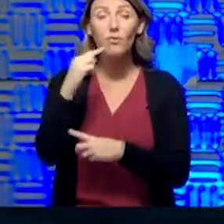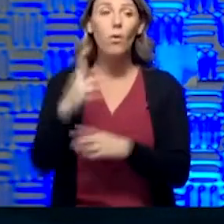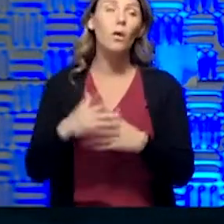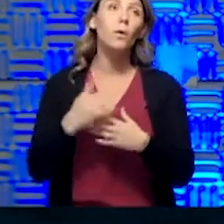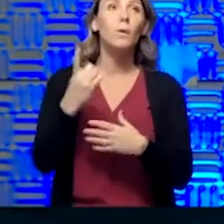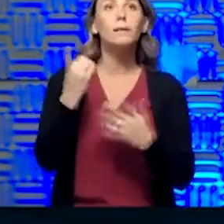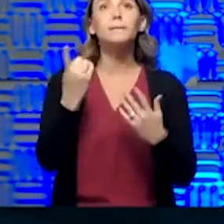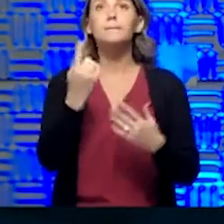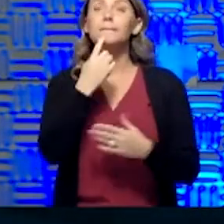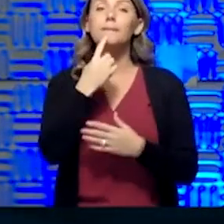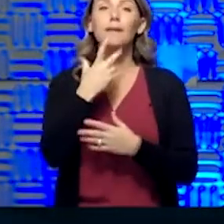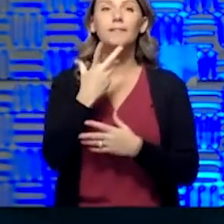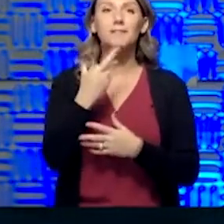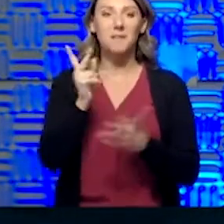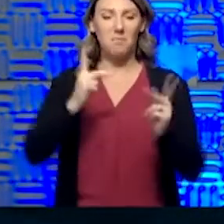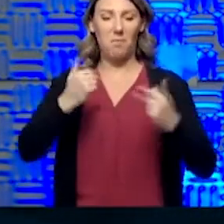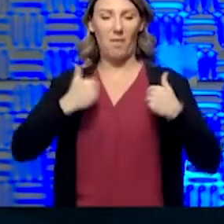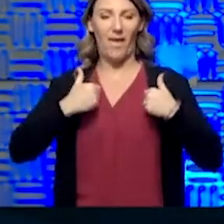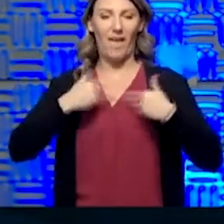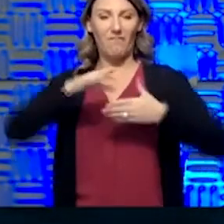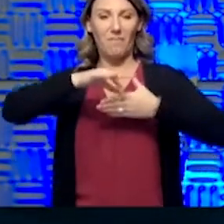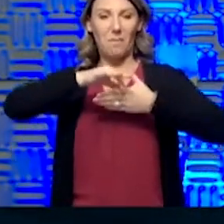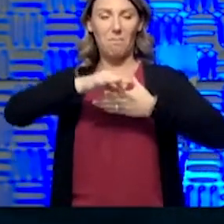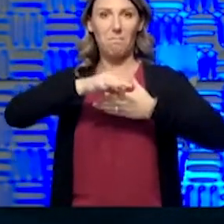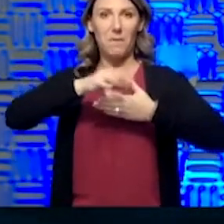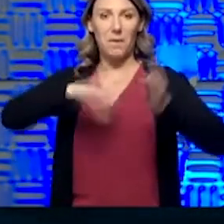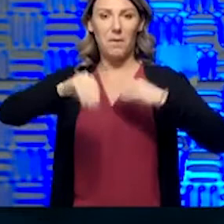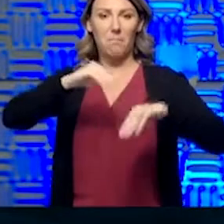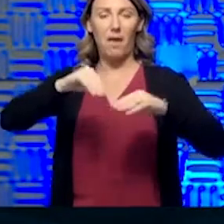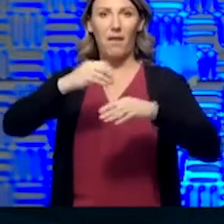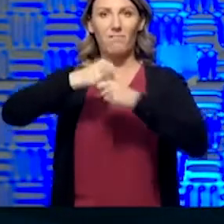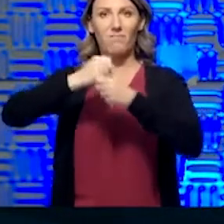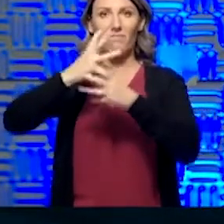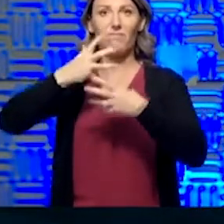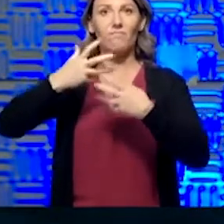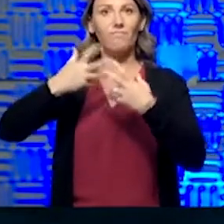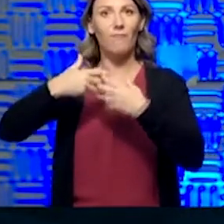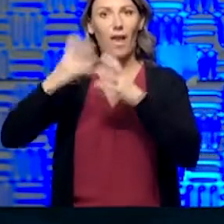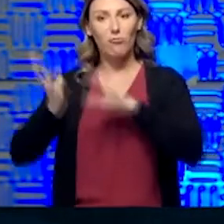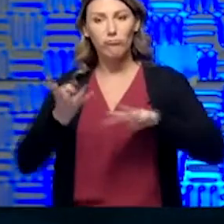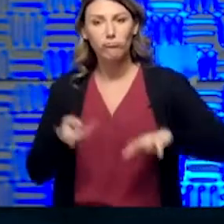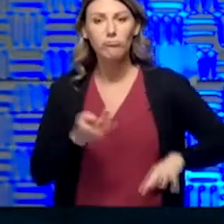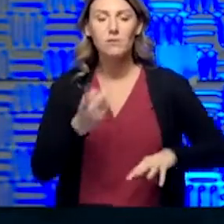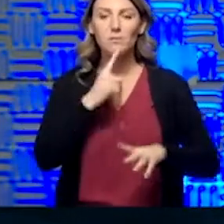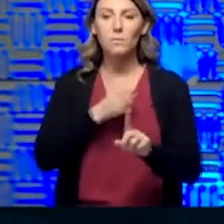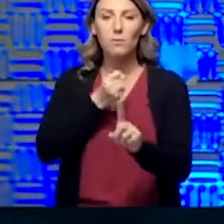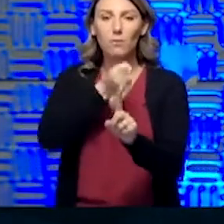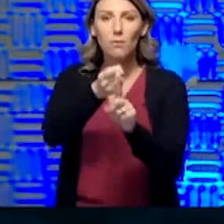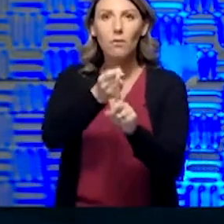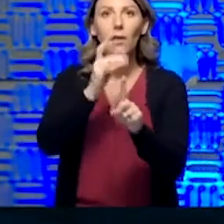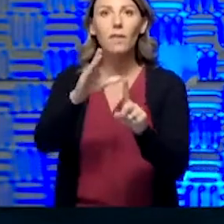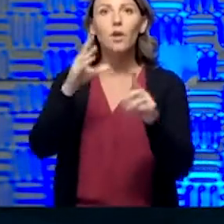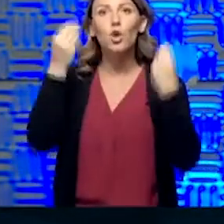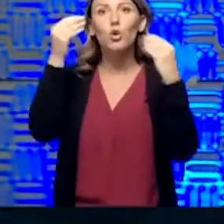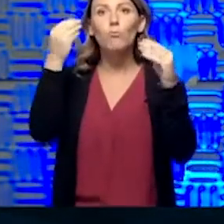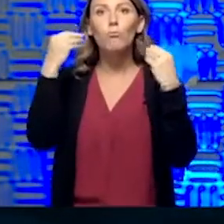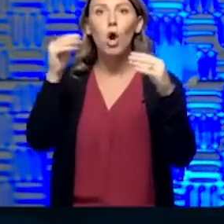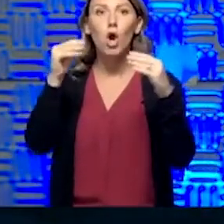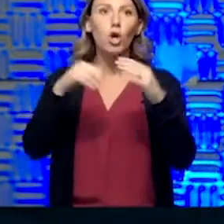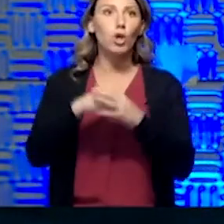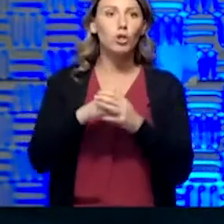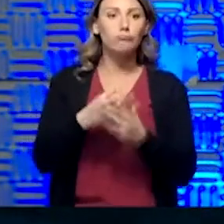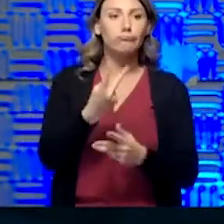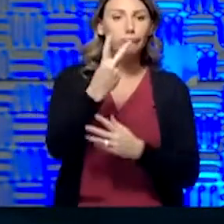might say, places that have a meatpacking plant. But the livestock sector is hugely impacted by lack of a market to take their livestock to for slaughter,